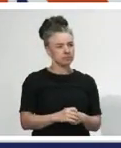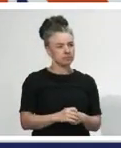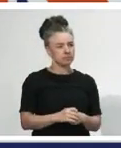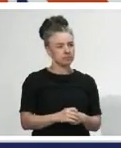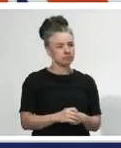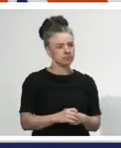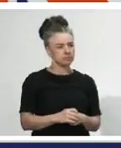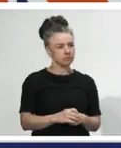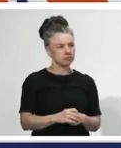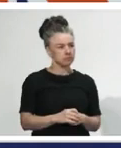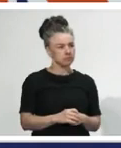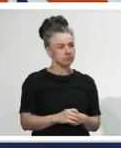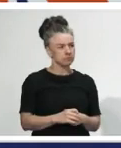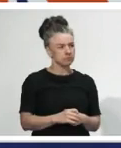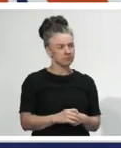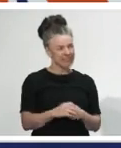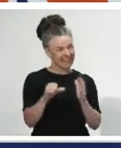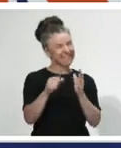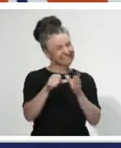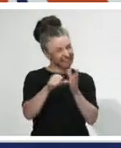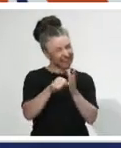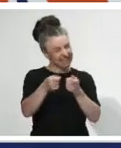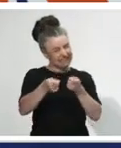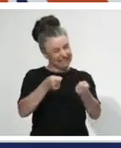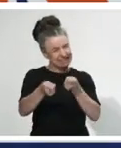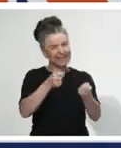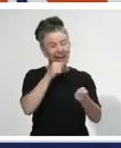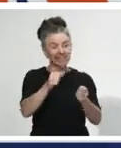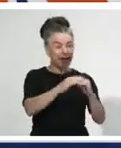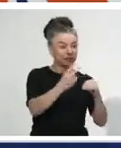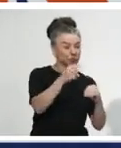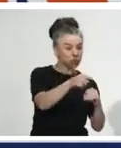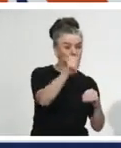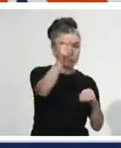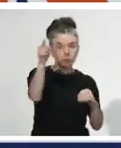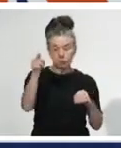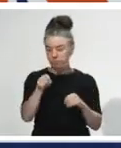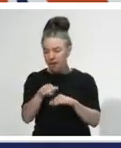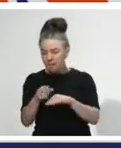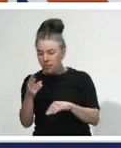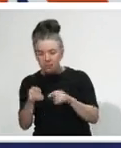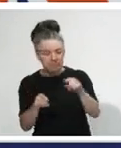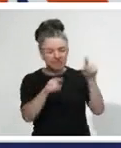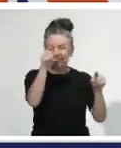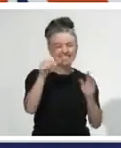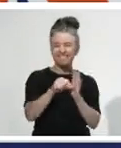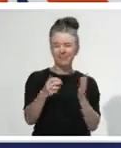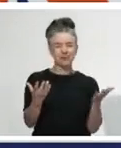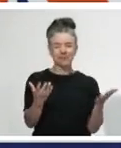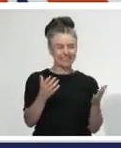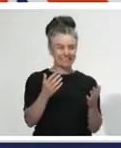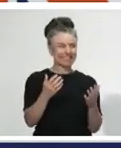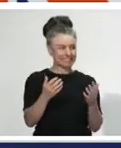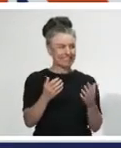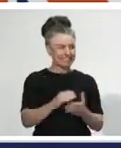commerce. Quite hard to draw regional distinctions on something like that. And of course then the other areas are just whether or not you're